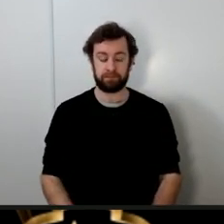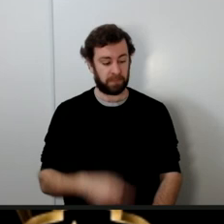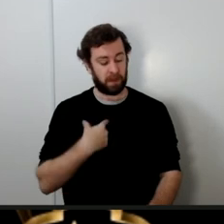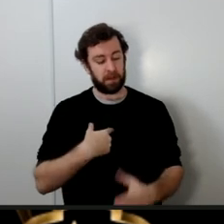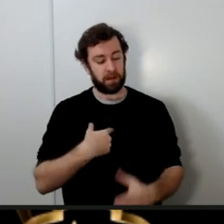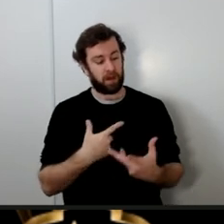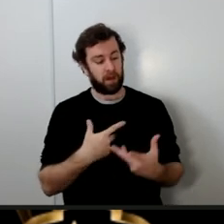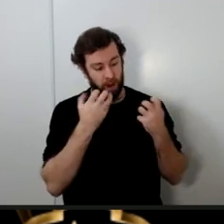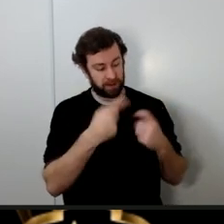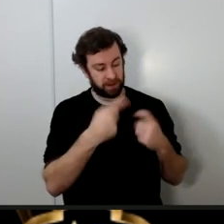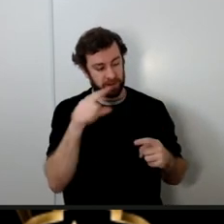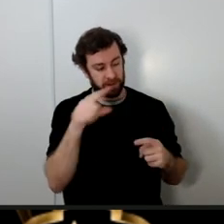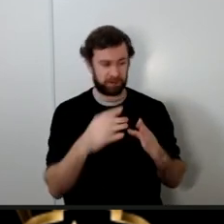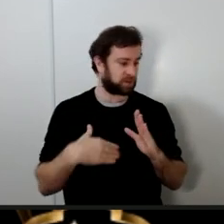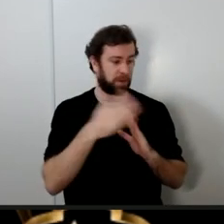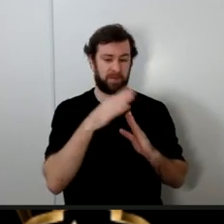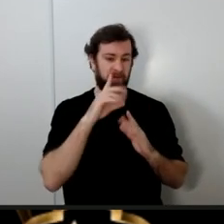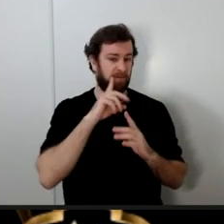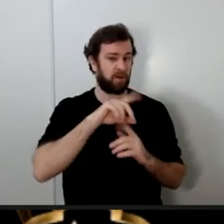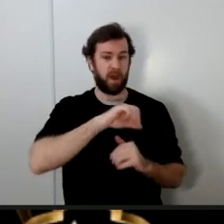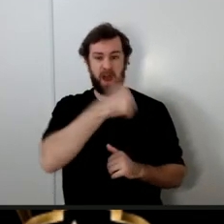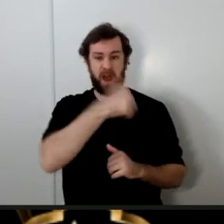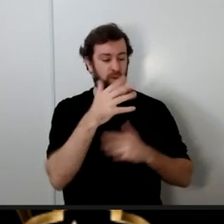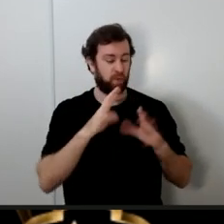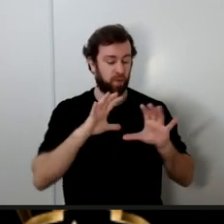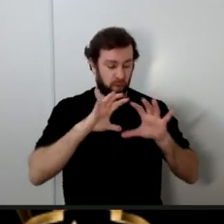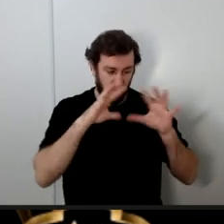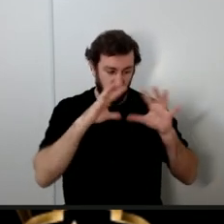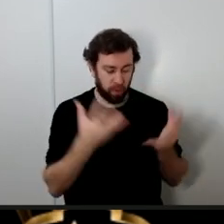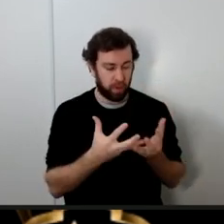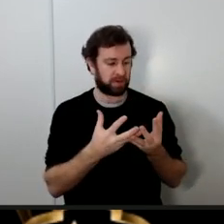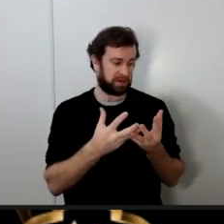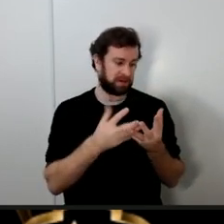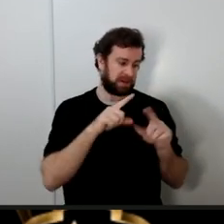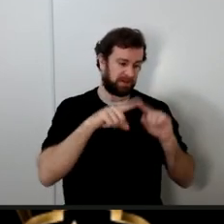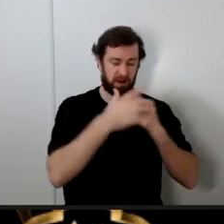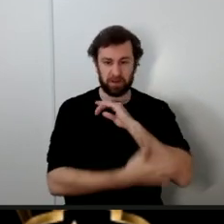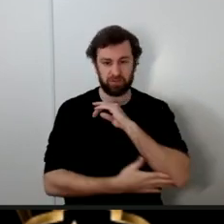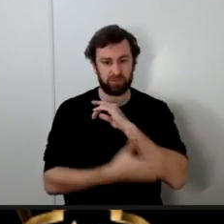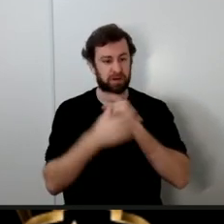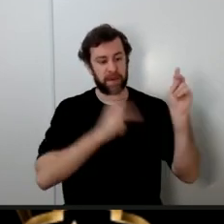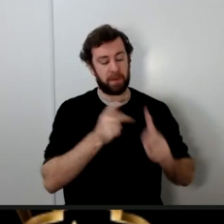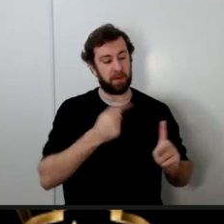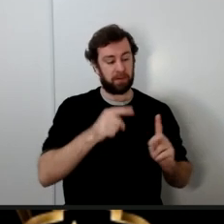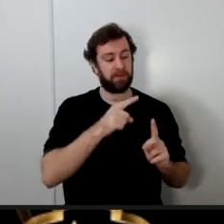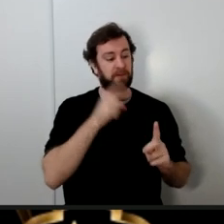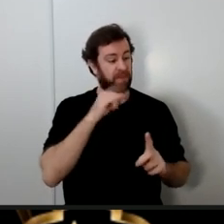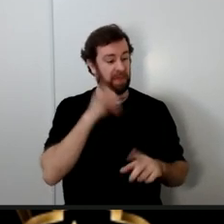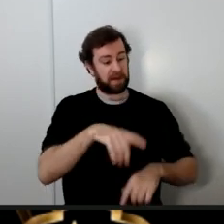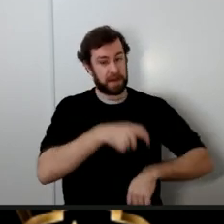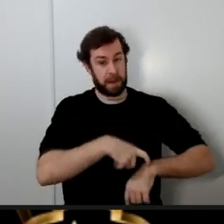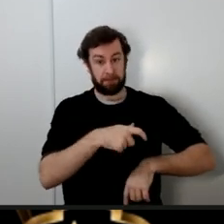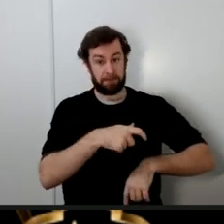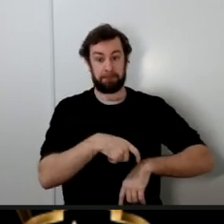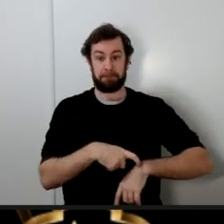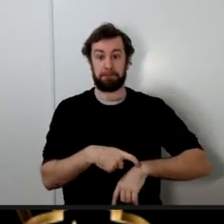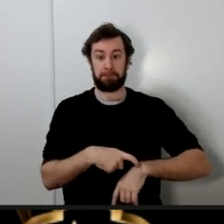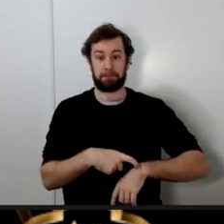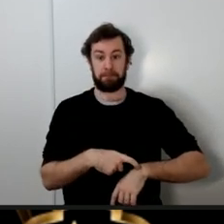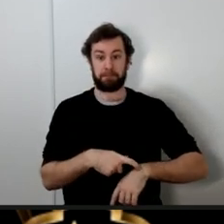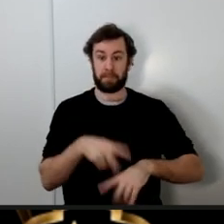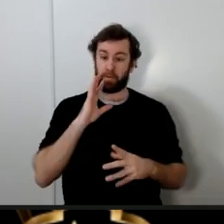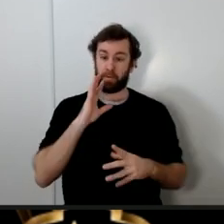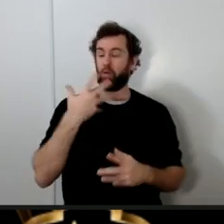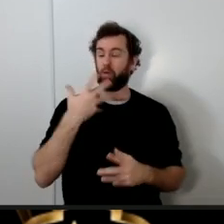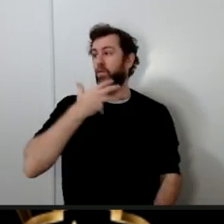over all other worlds and nations and people during that time this is a big praise from